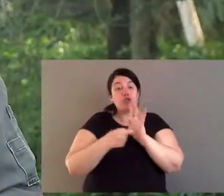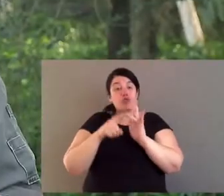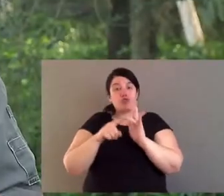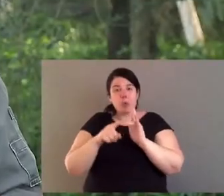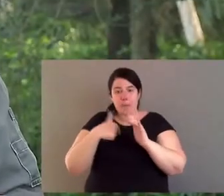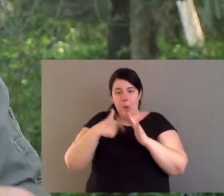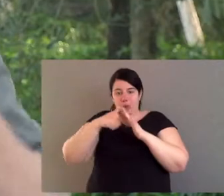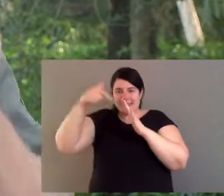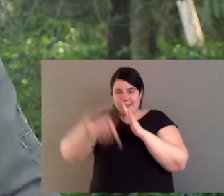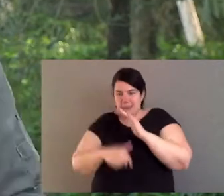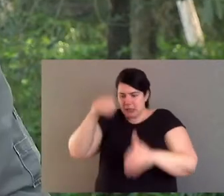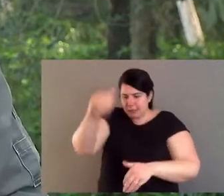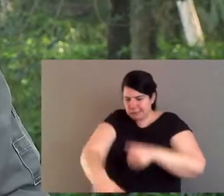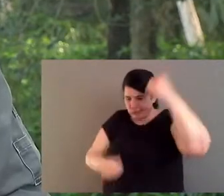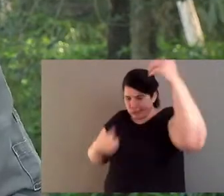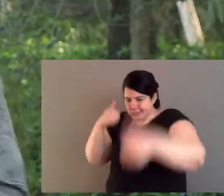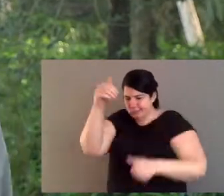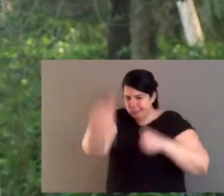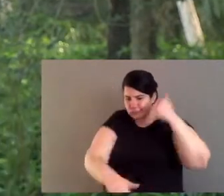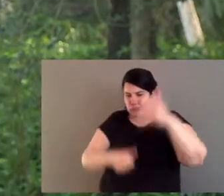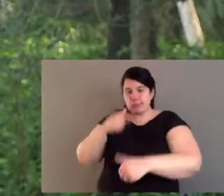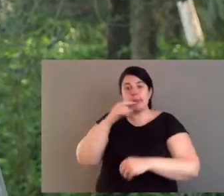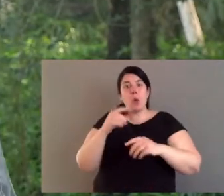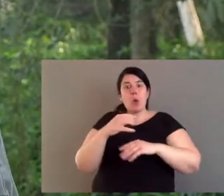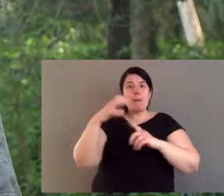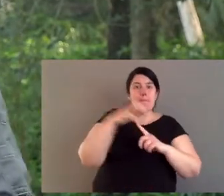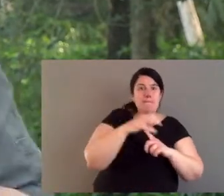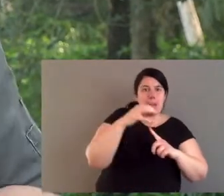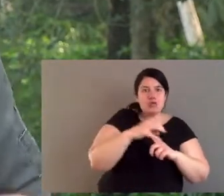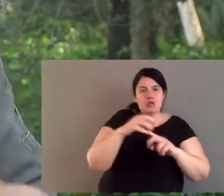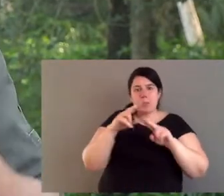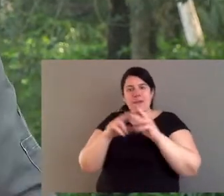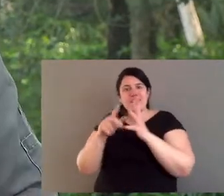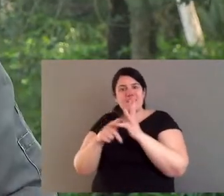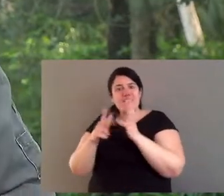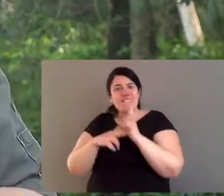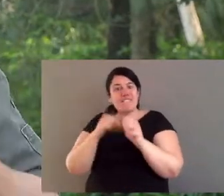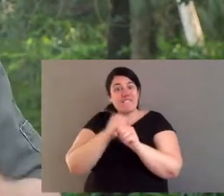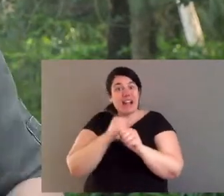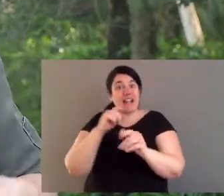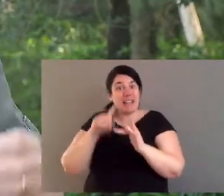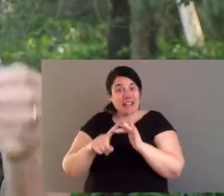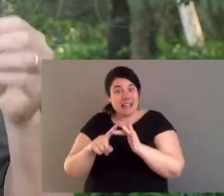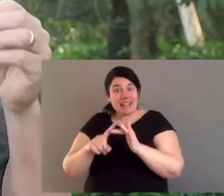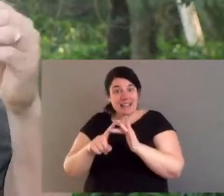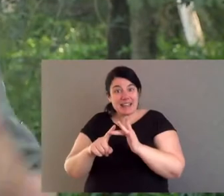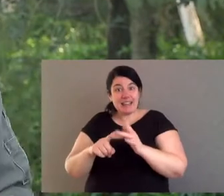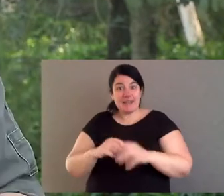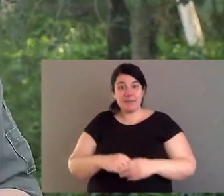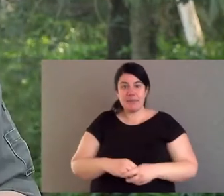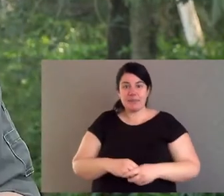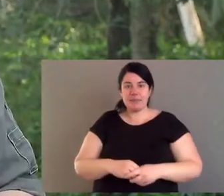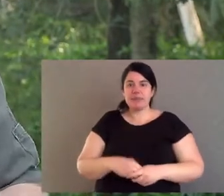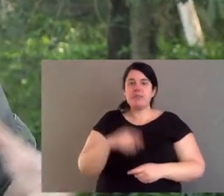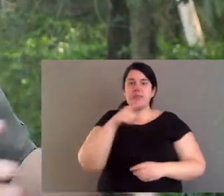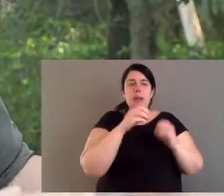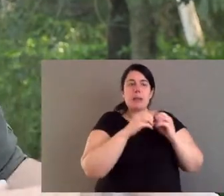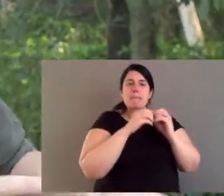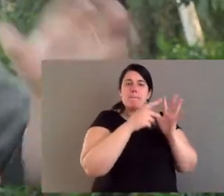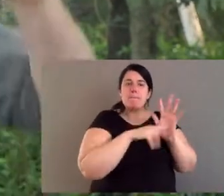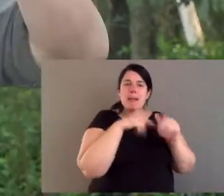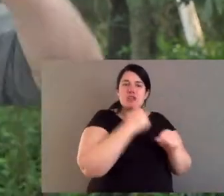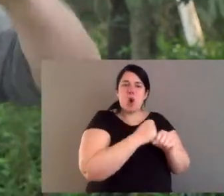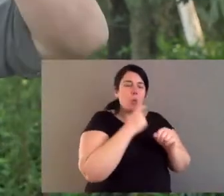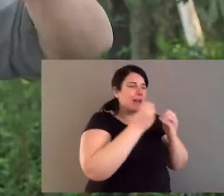digs and looks for grubs. Potteroos dig a little bit deeper, and they look for mushrooms, truffles, and fungis. And